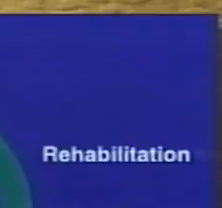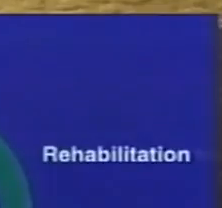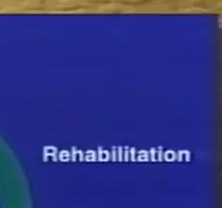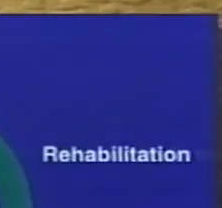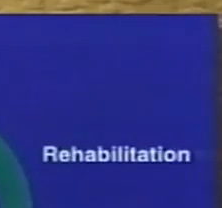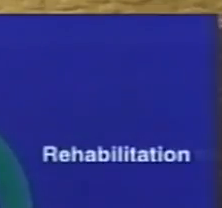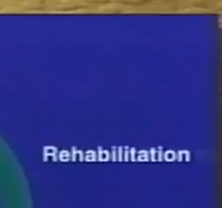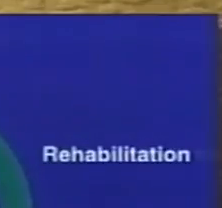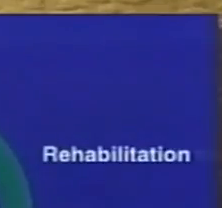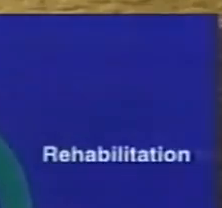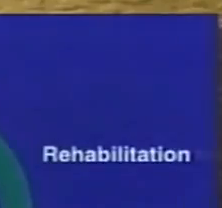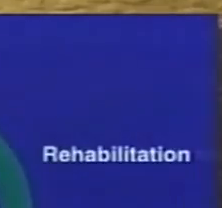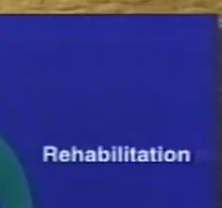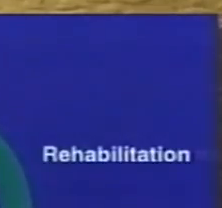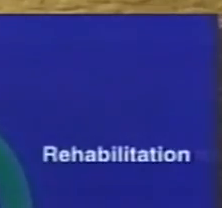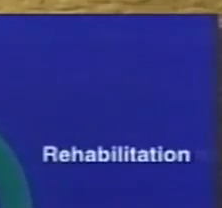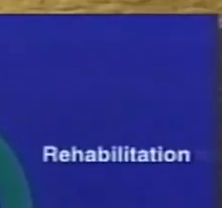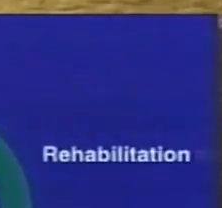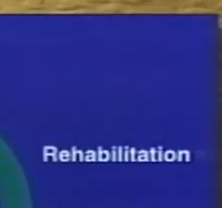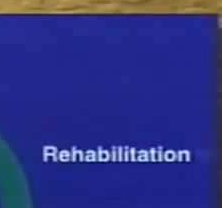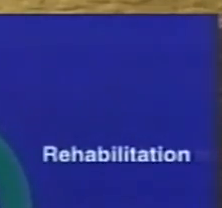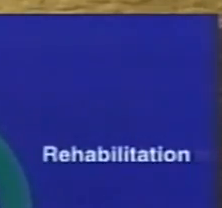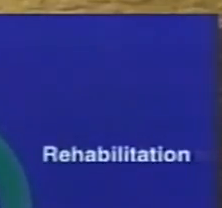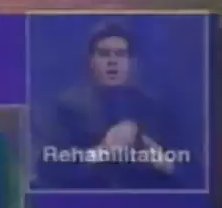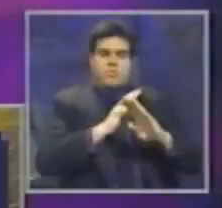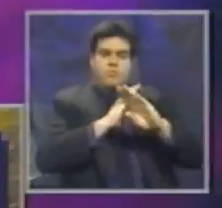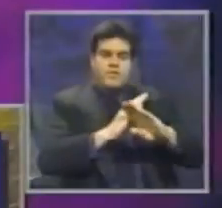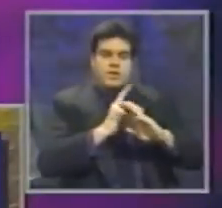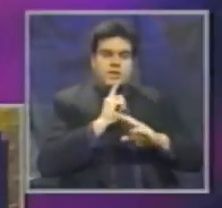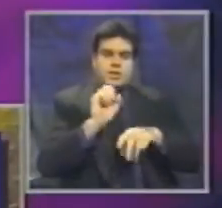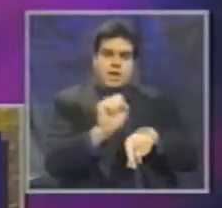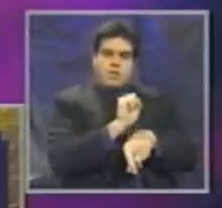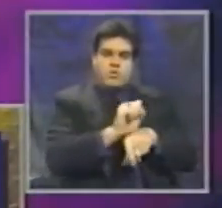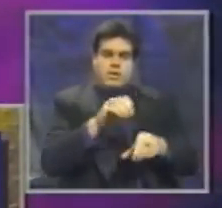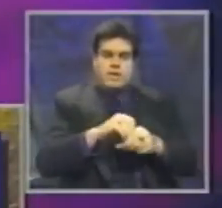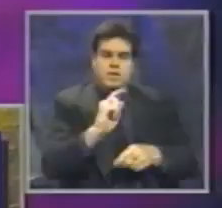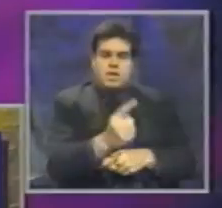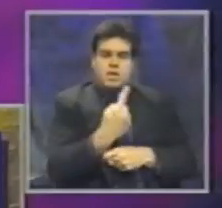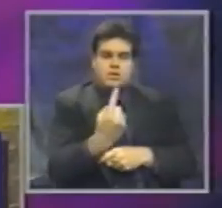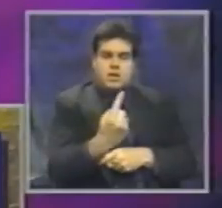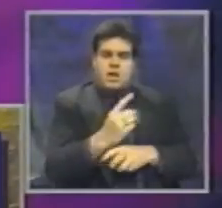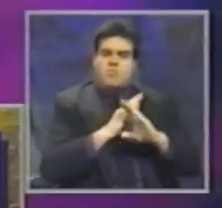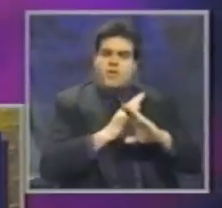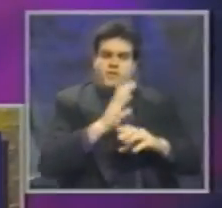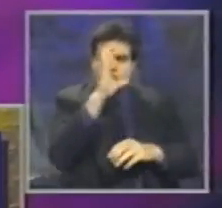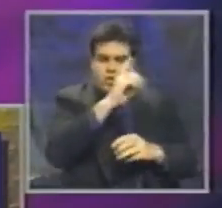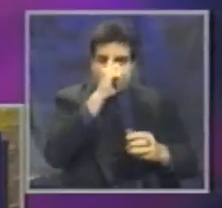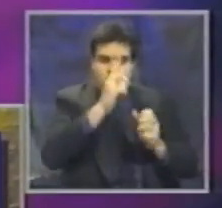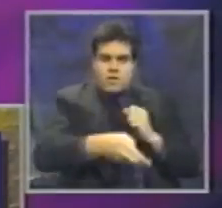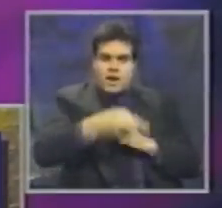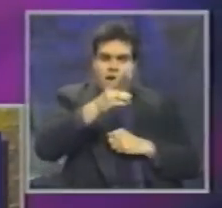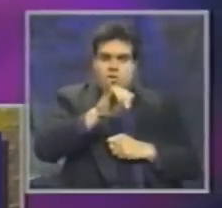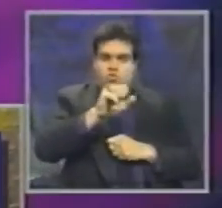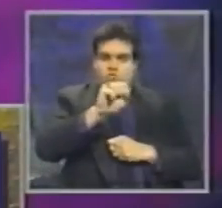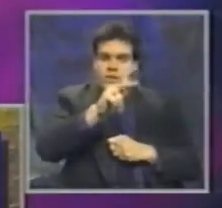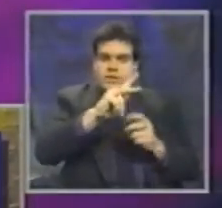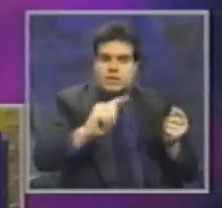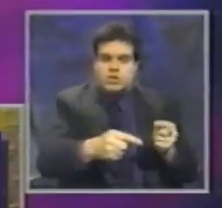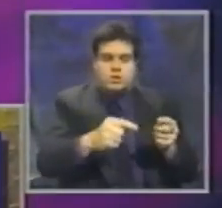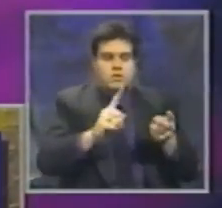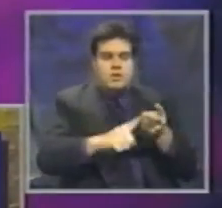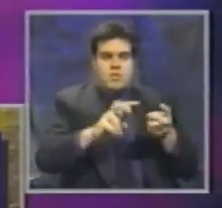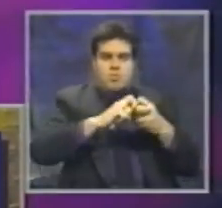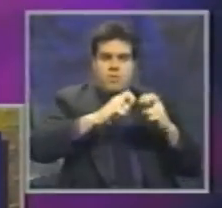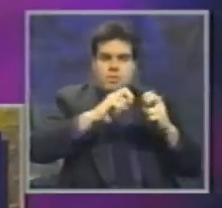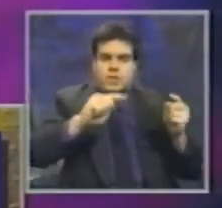If you look at this model, what you'll see is prevention has operated in isolation. Prevention looks for high-risk injuries, looks for problem injuries, and